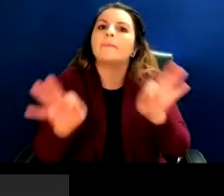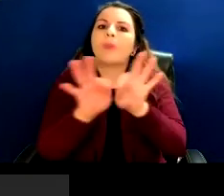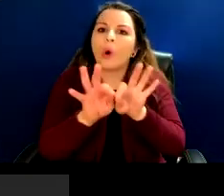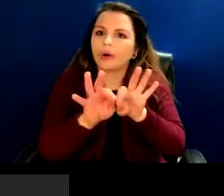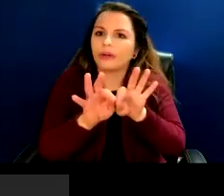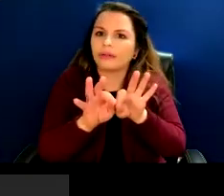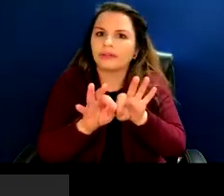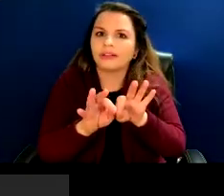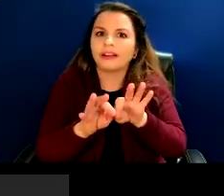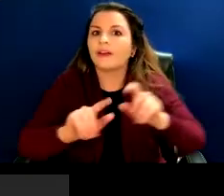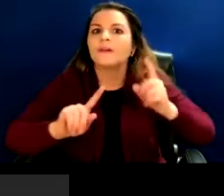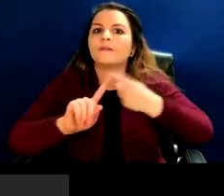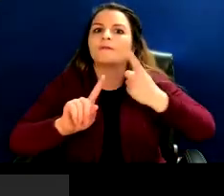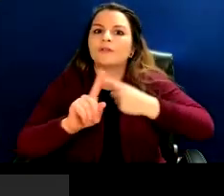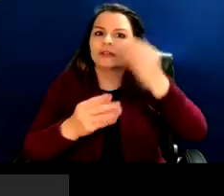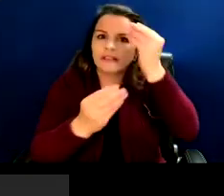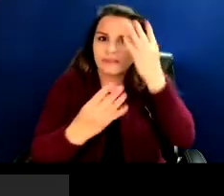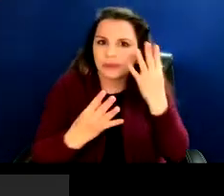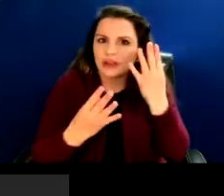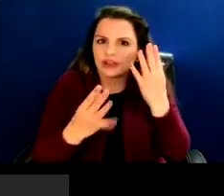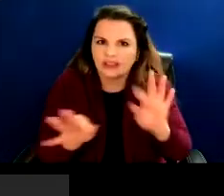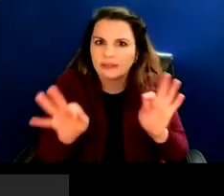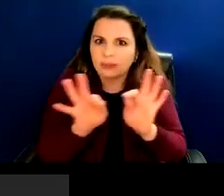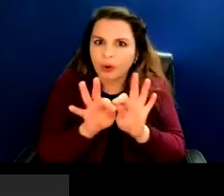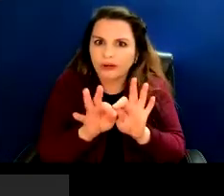viable information.